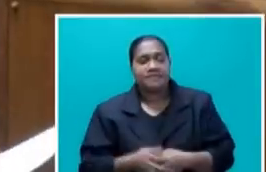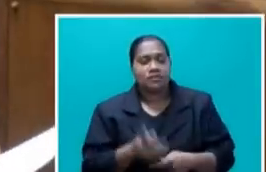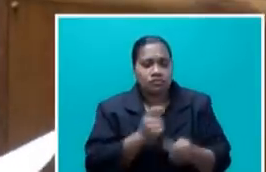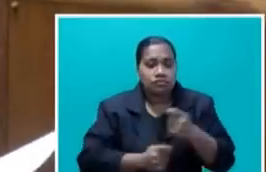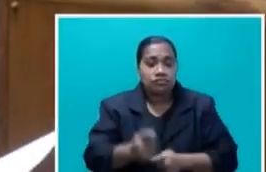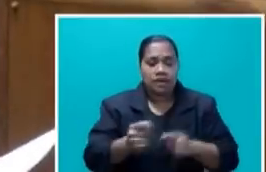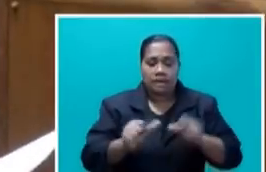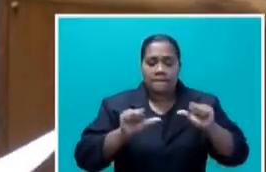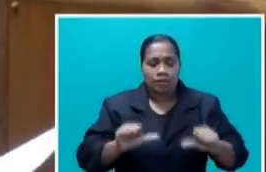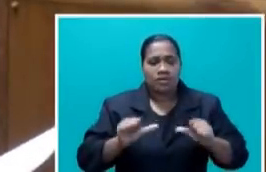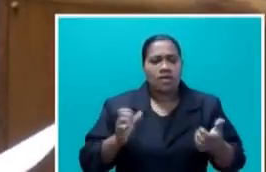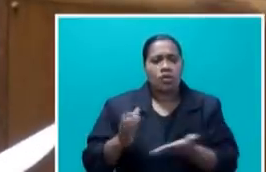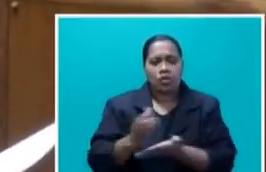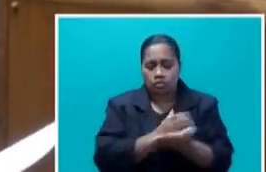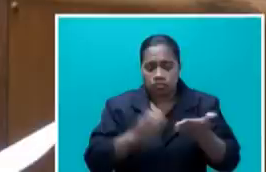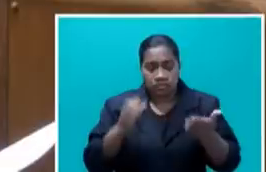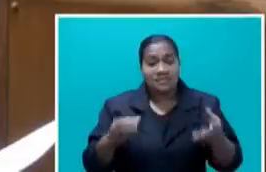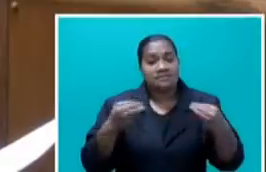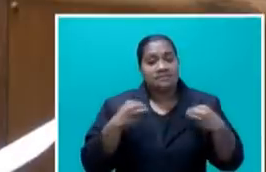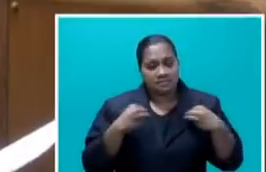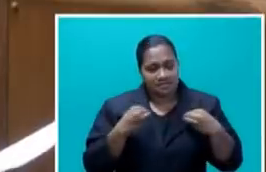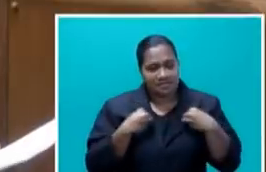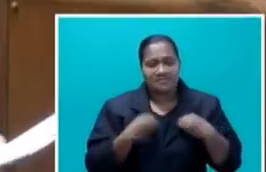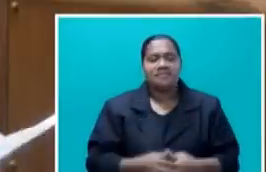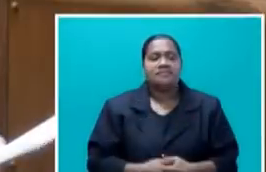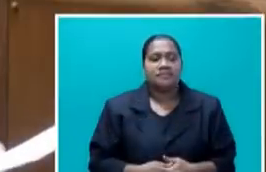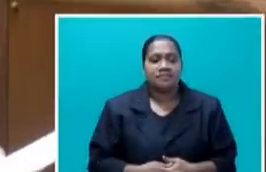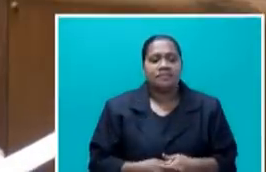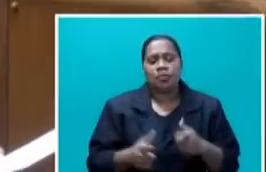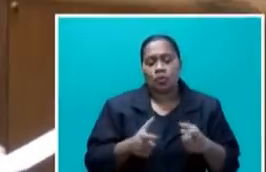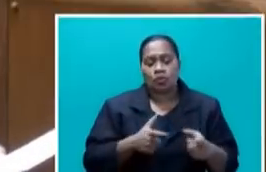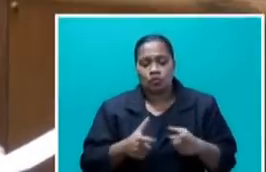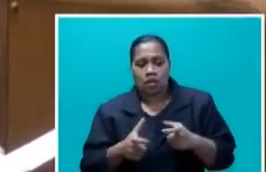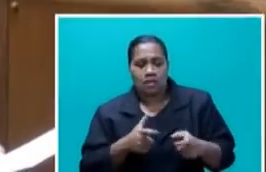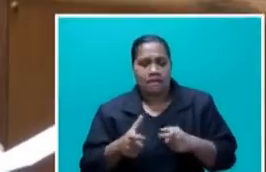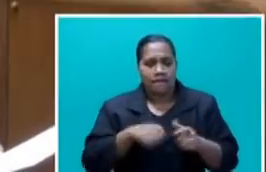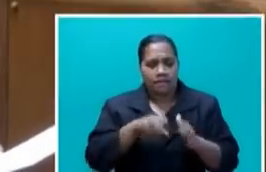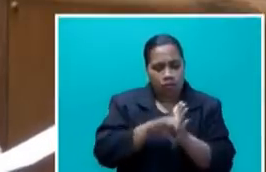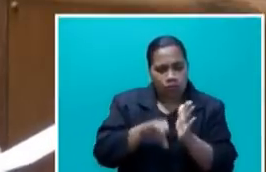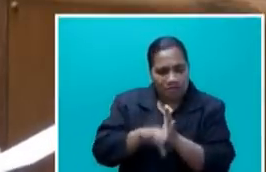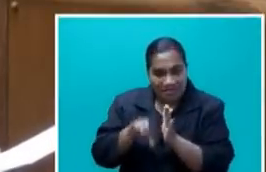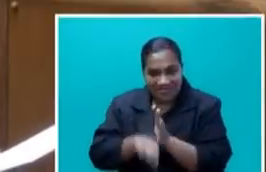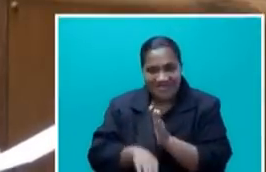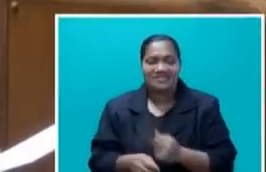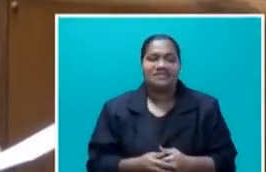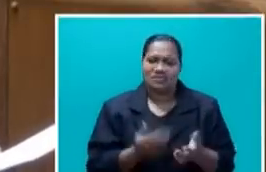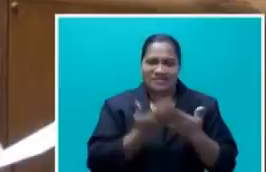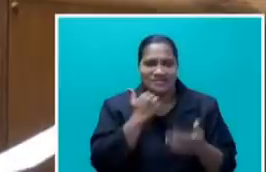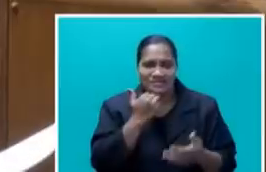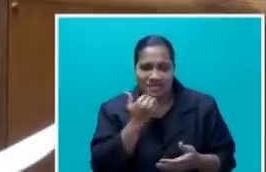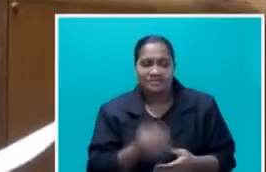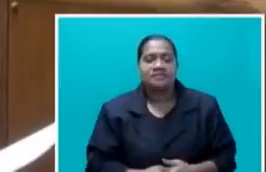protects consumers and businesses from restrictive practices, and controls prices of regulated industries and other markets